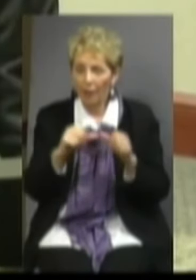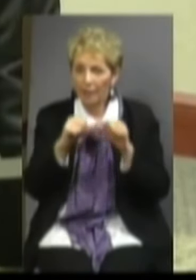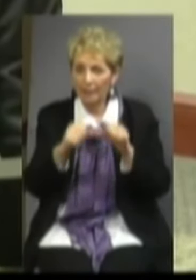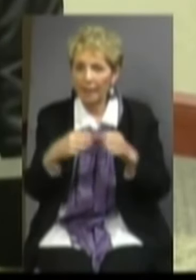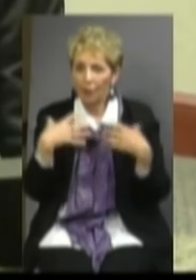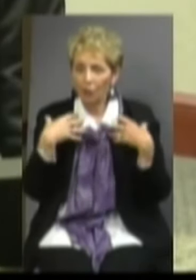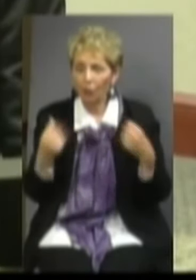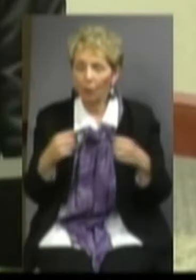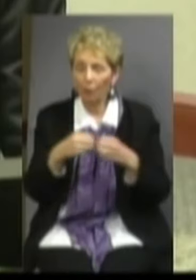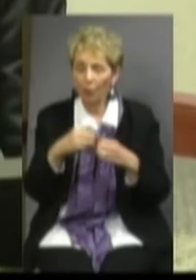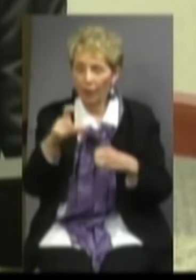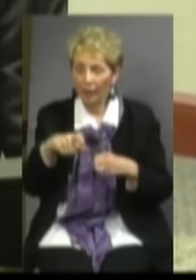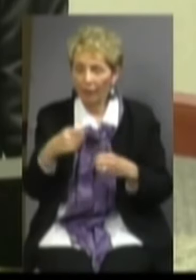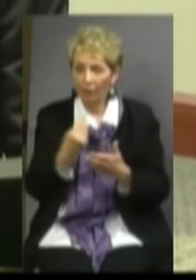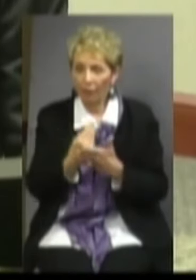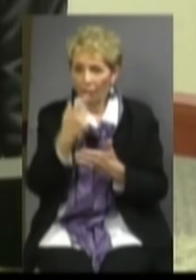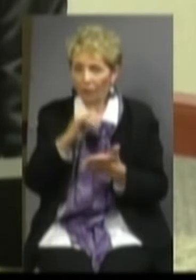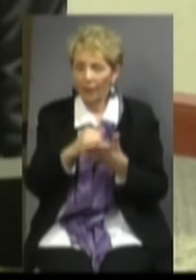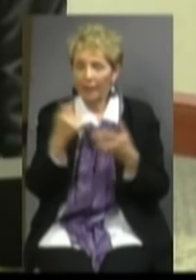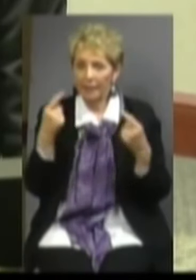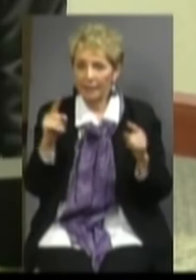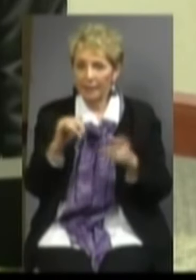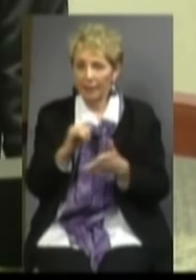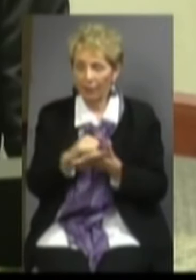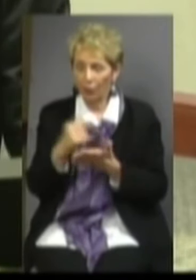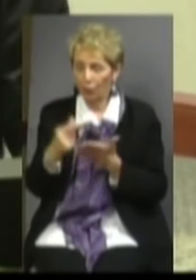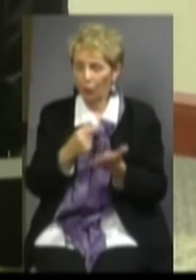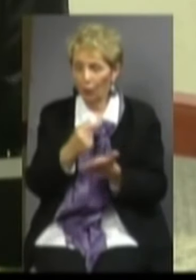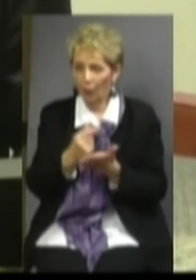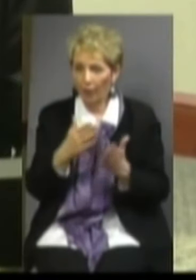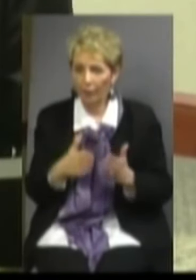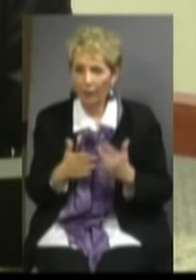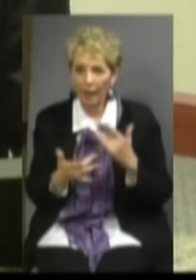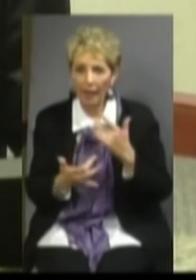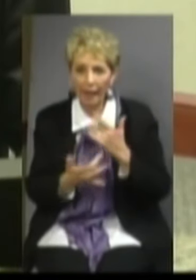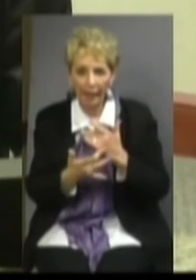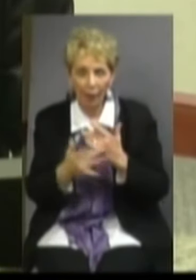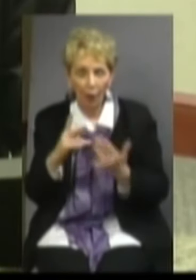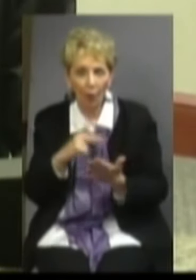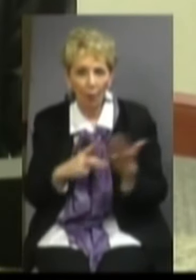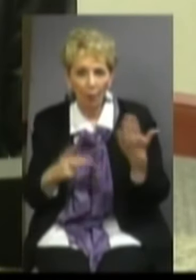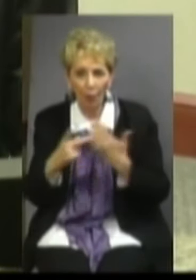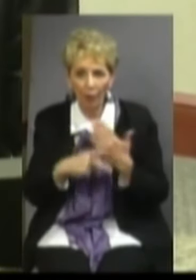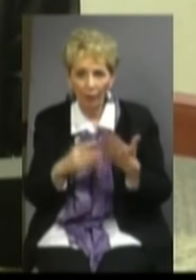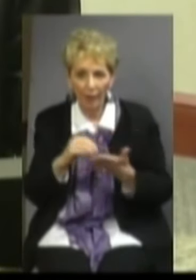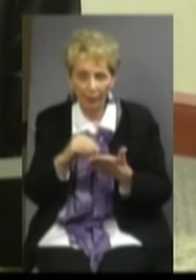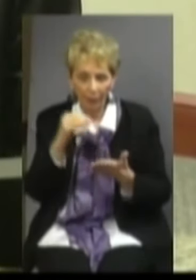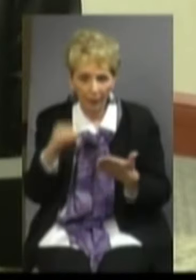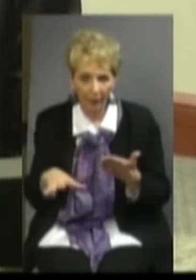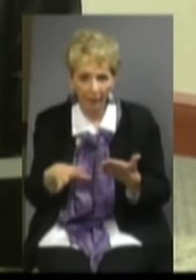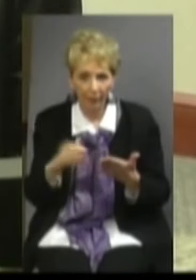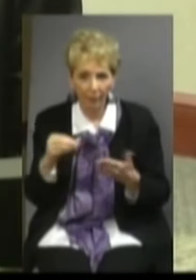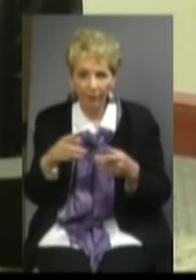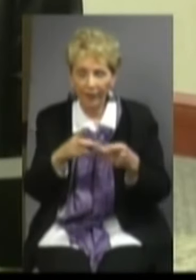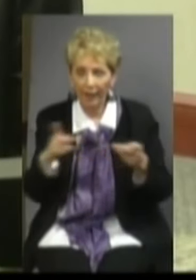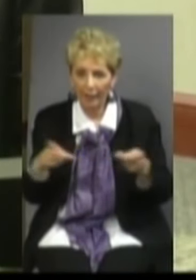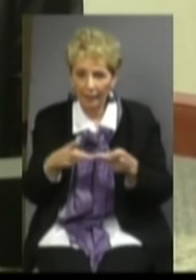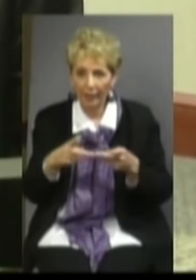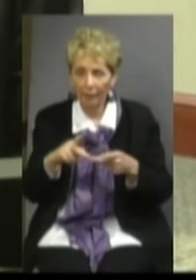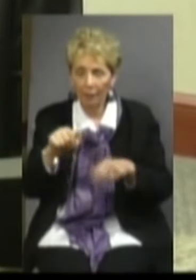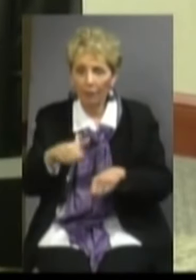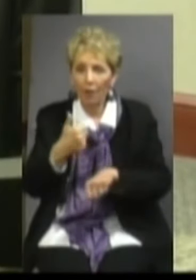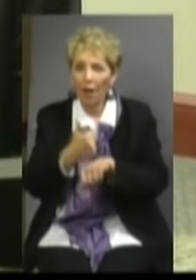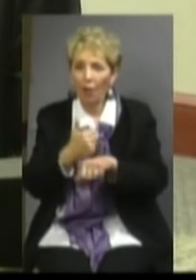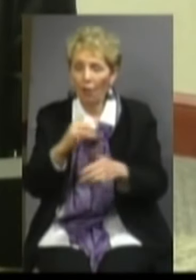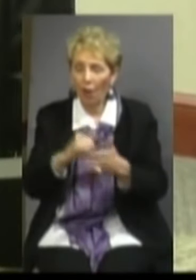the much-needed funds for the success of those graduates. Technical programs at our institution are expensive, and the facilities to house those technical